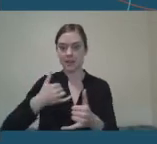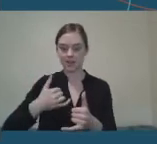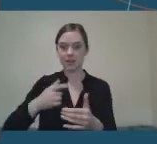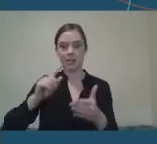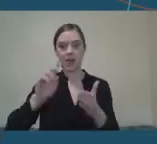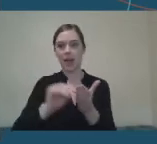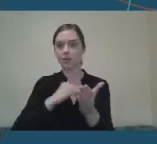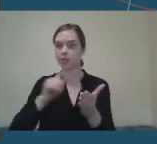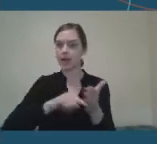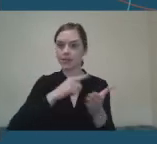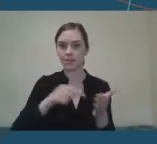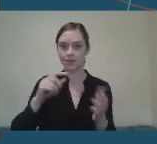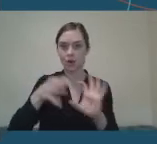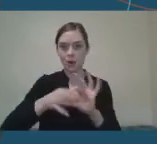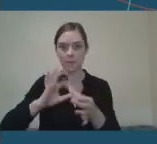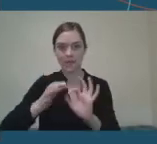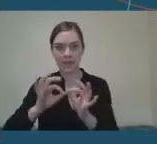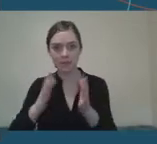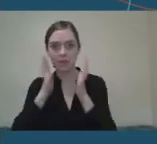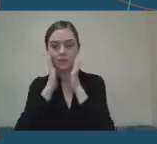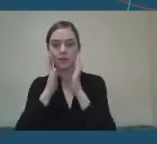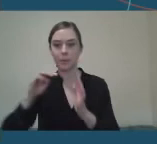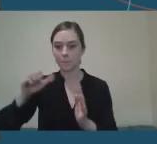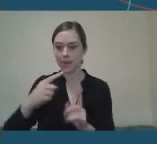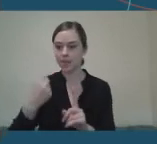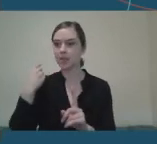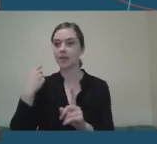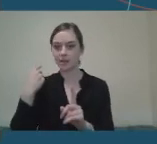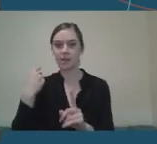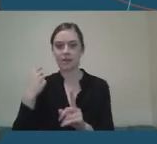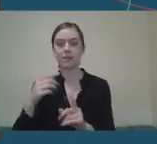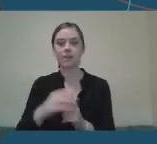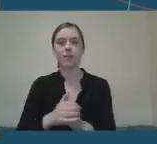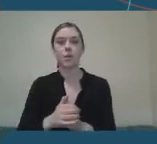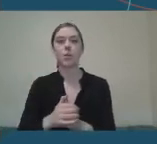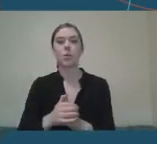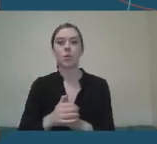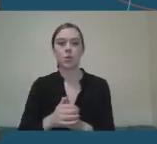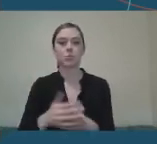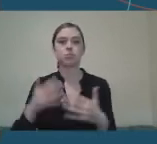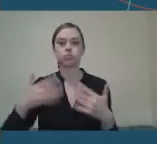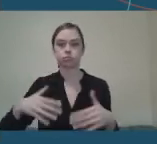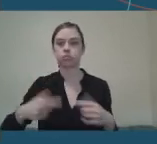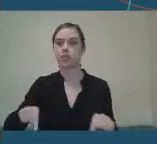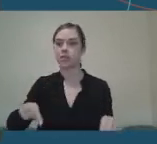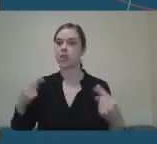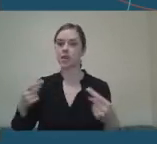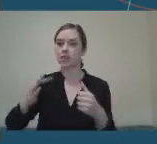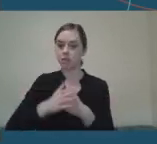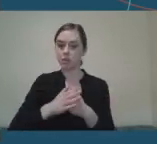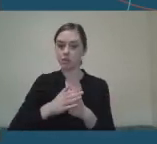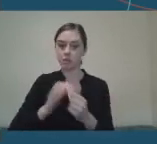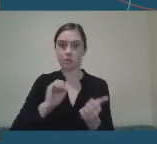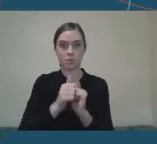March, the end of March of 2020. So quite a challenge, particularly for the athletes who would have